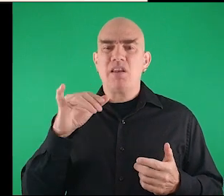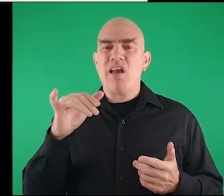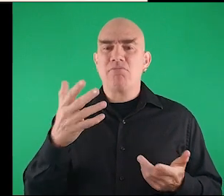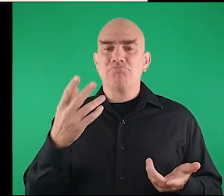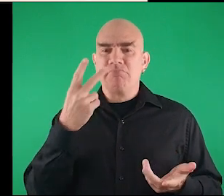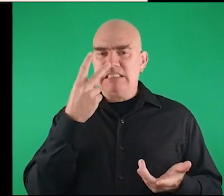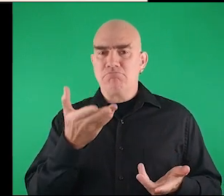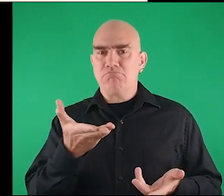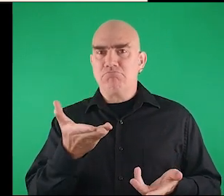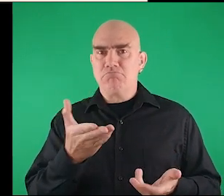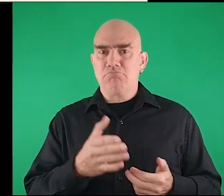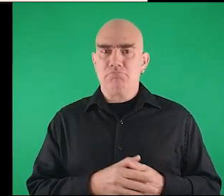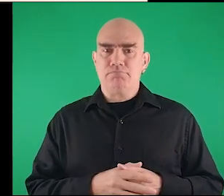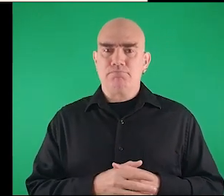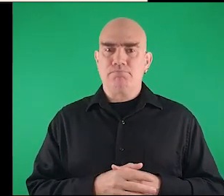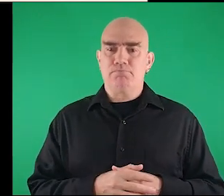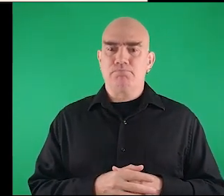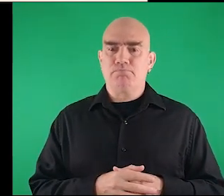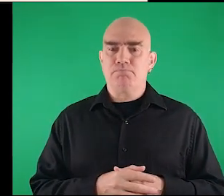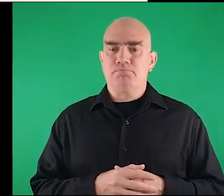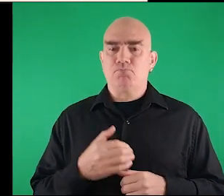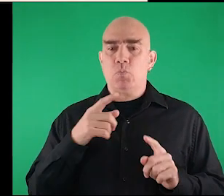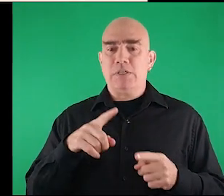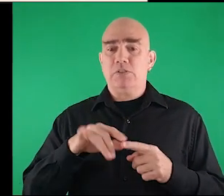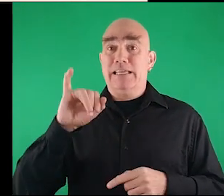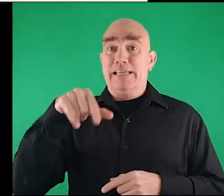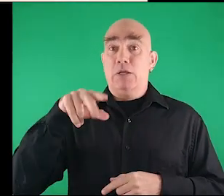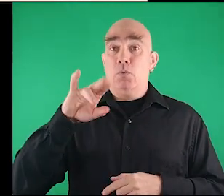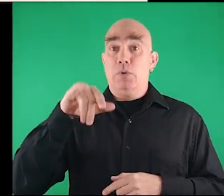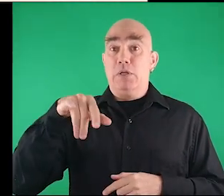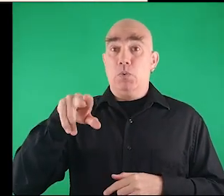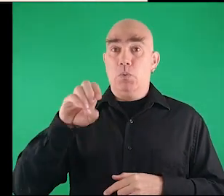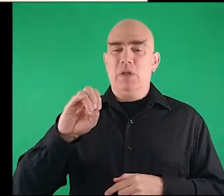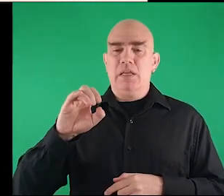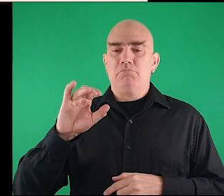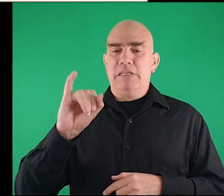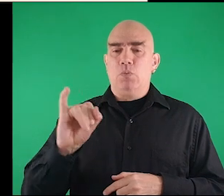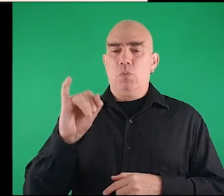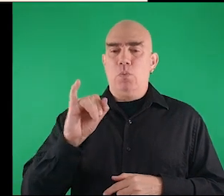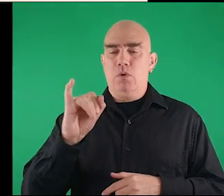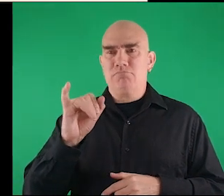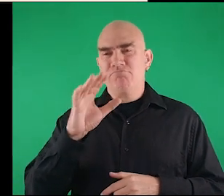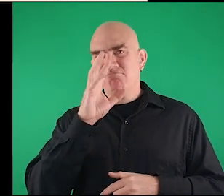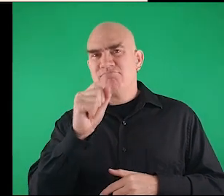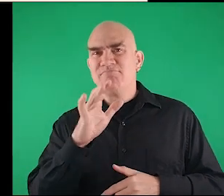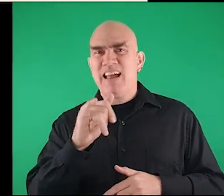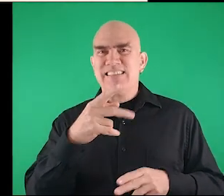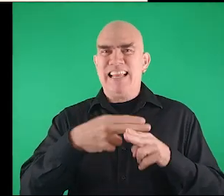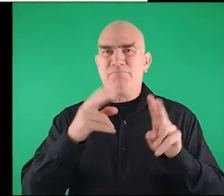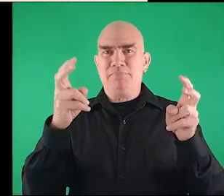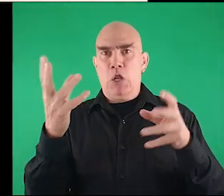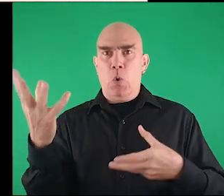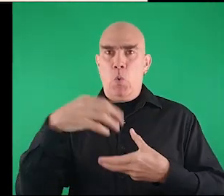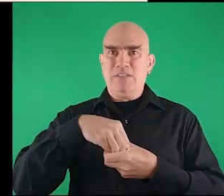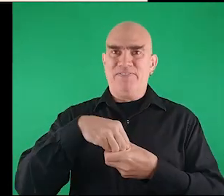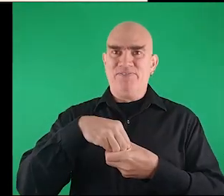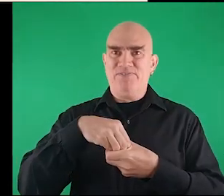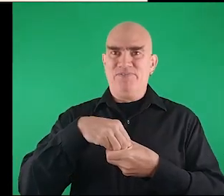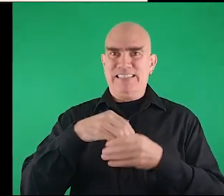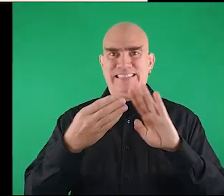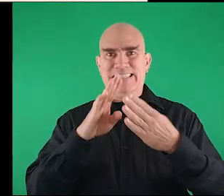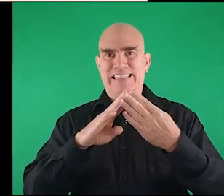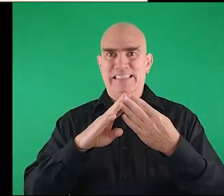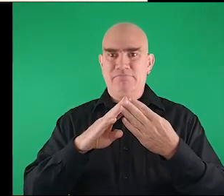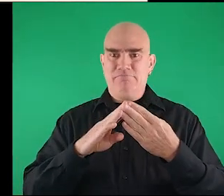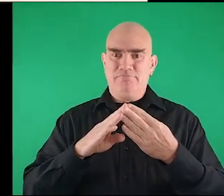just for, in this case, we went to Iquique attracted by its inclusive